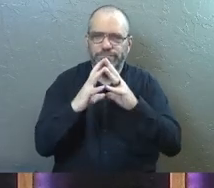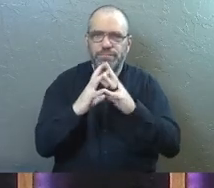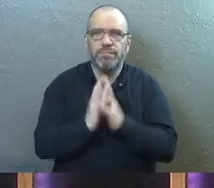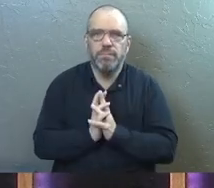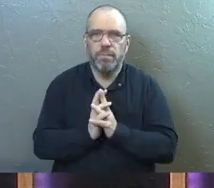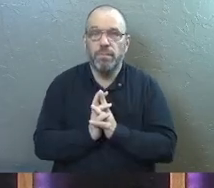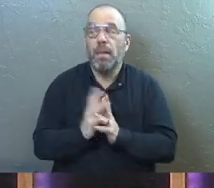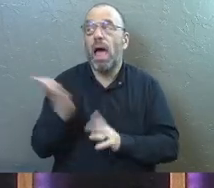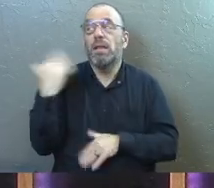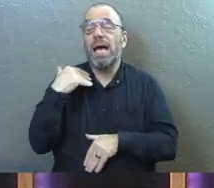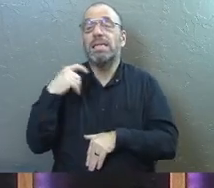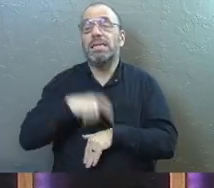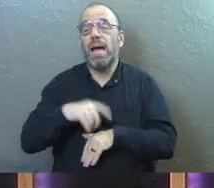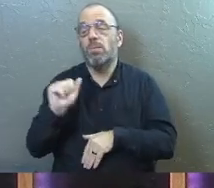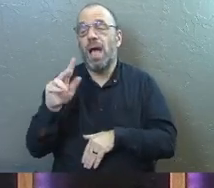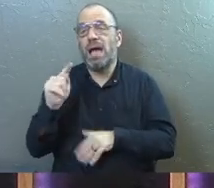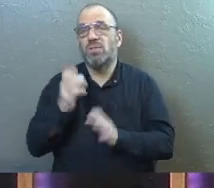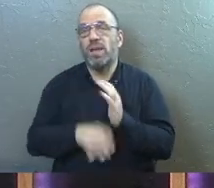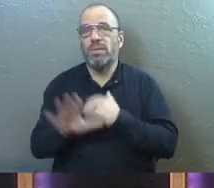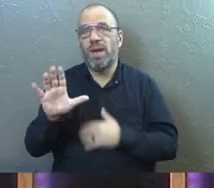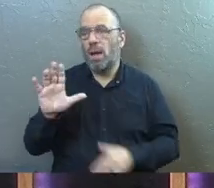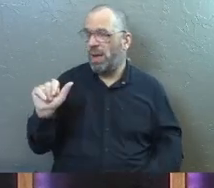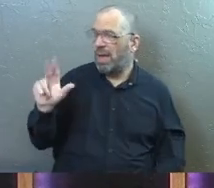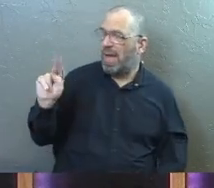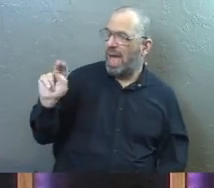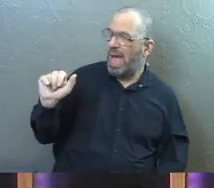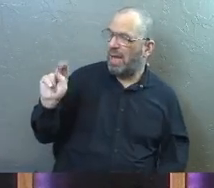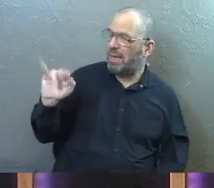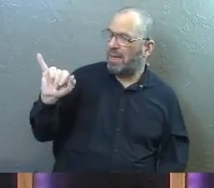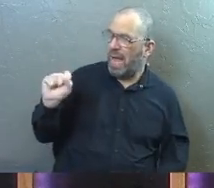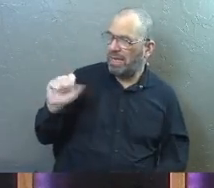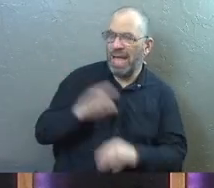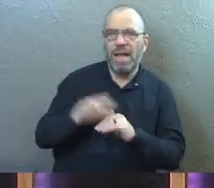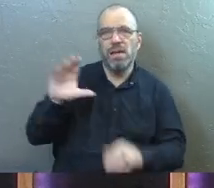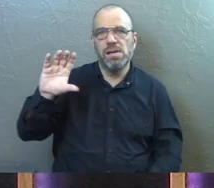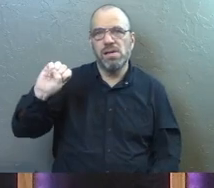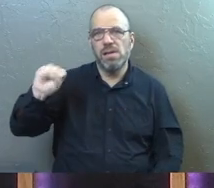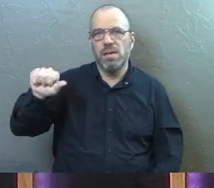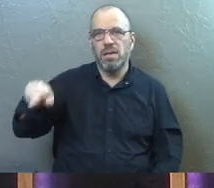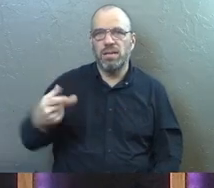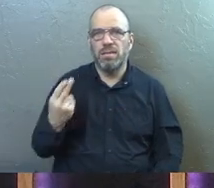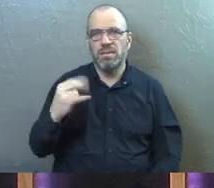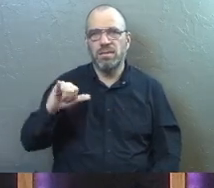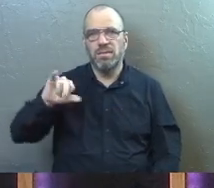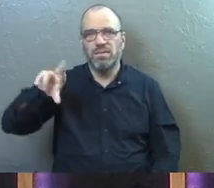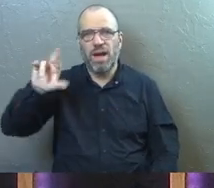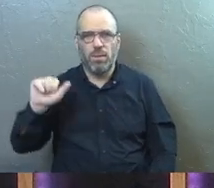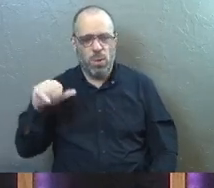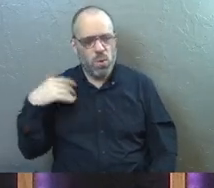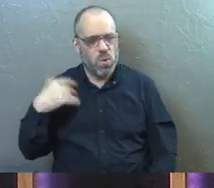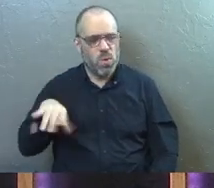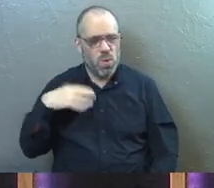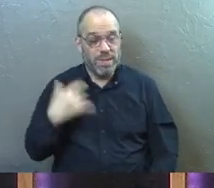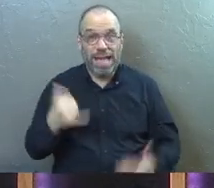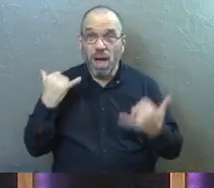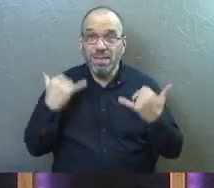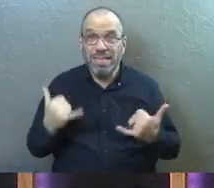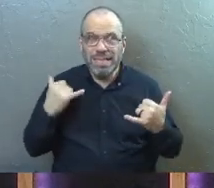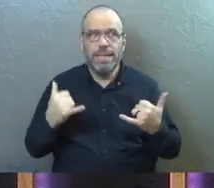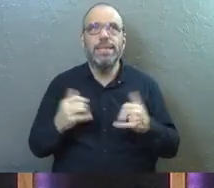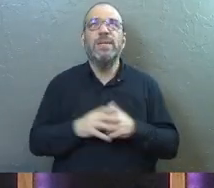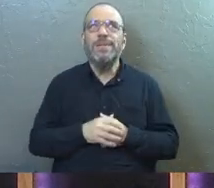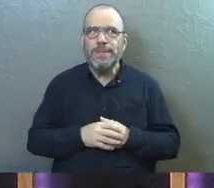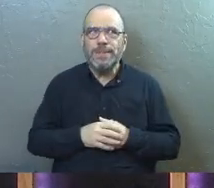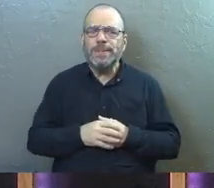The last time we were in Acts chapter five, we had Ananias and Sapphira and that was a tough one, wasn't it? This one today is